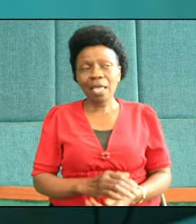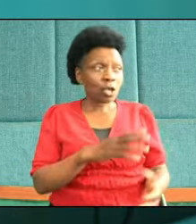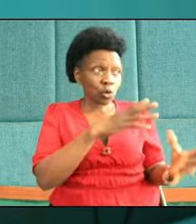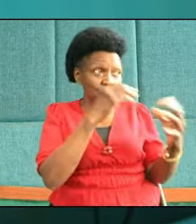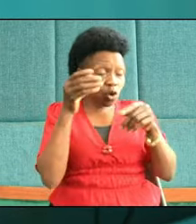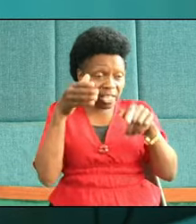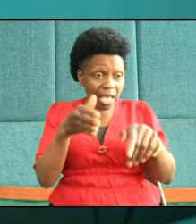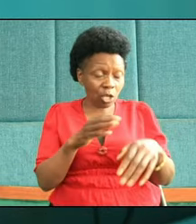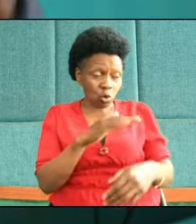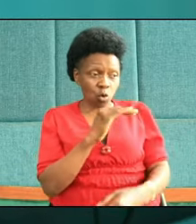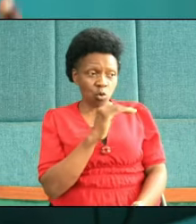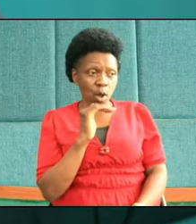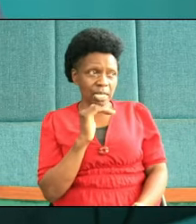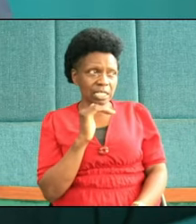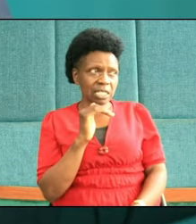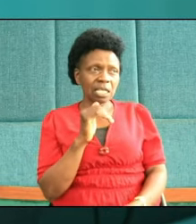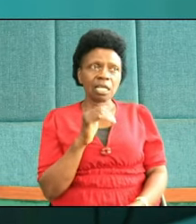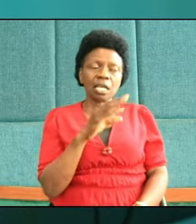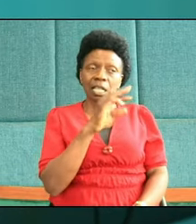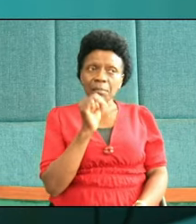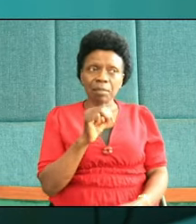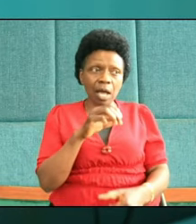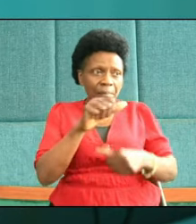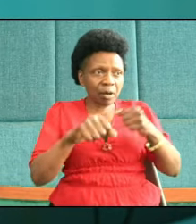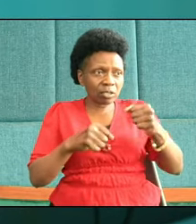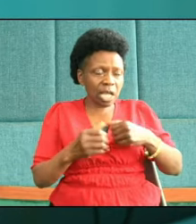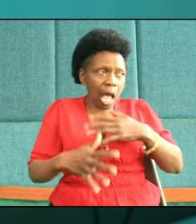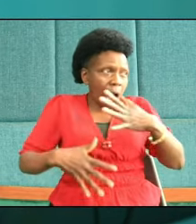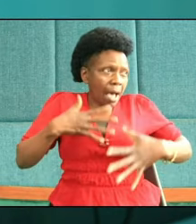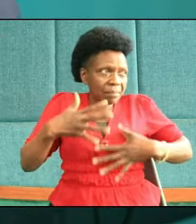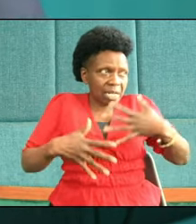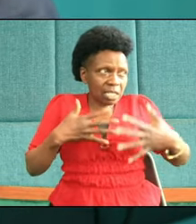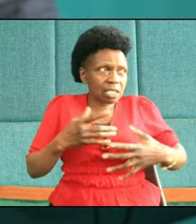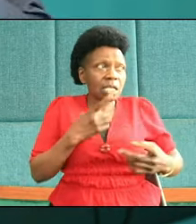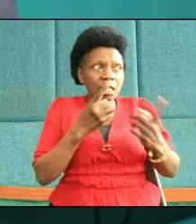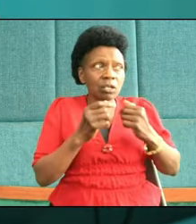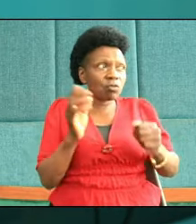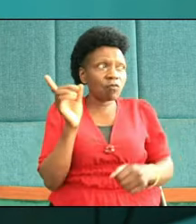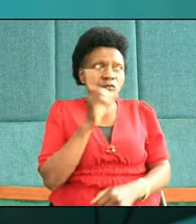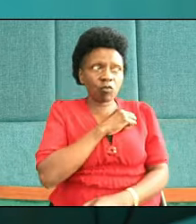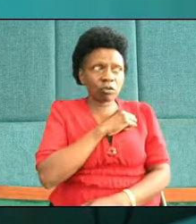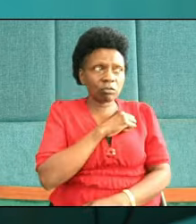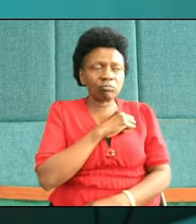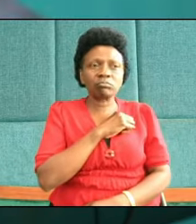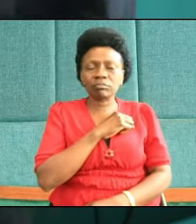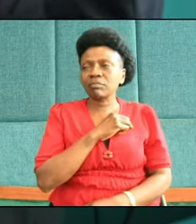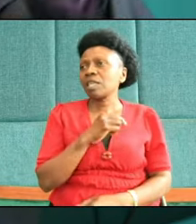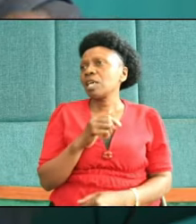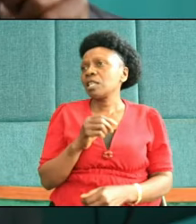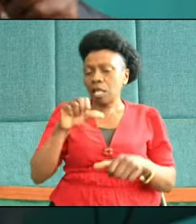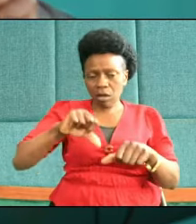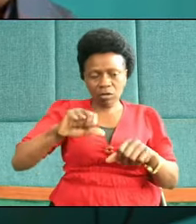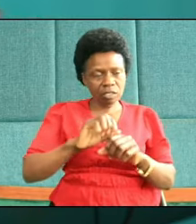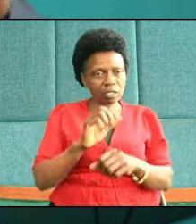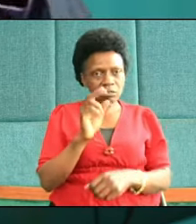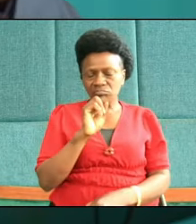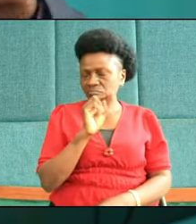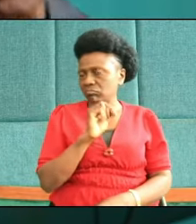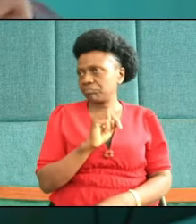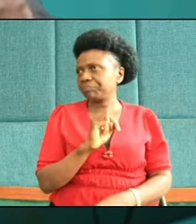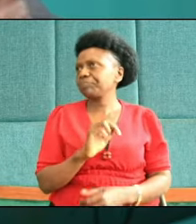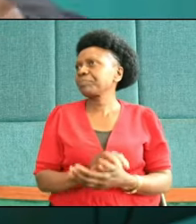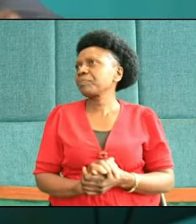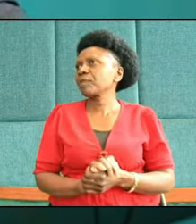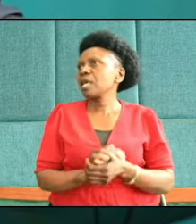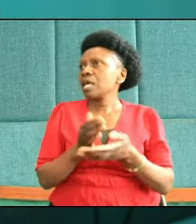So, every evening, my dear brothers and sisters, every evening there was a bell that